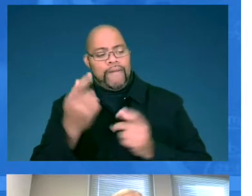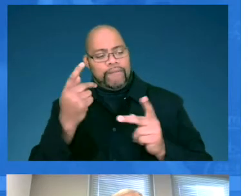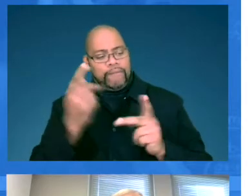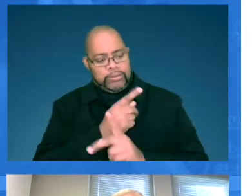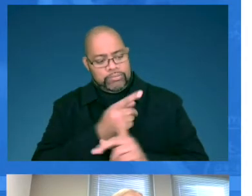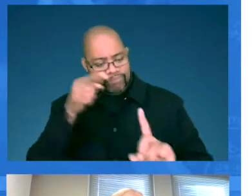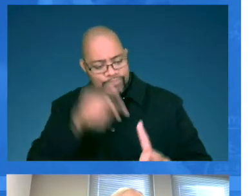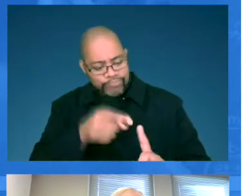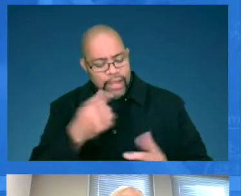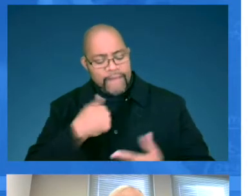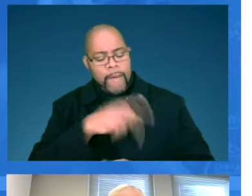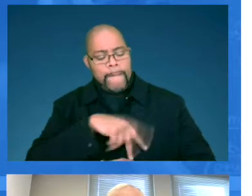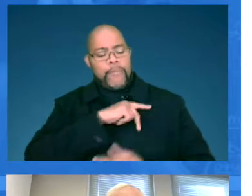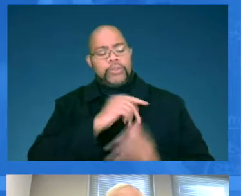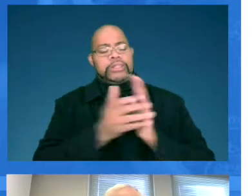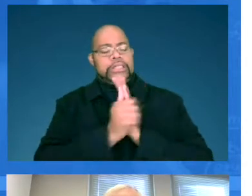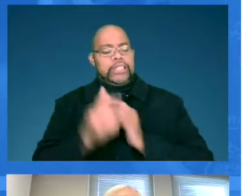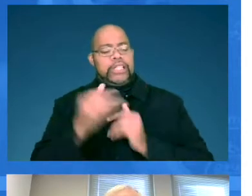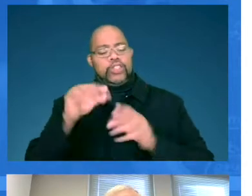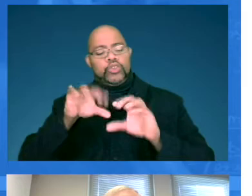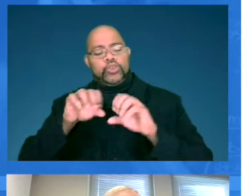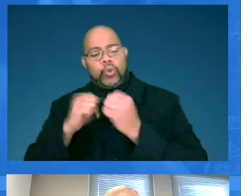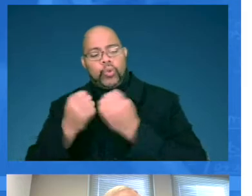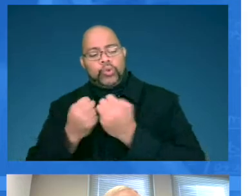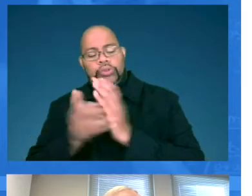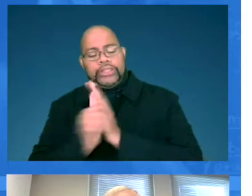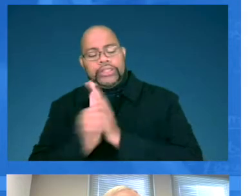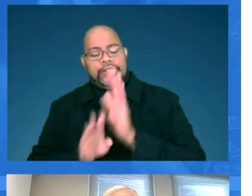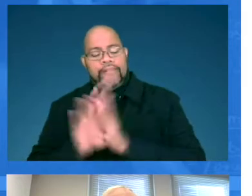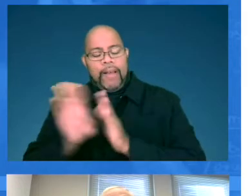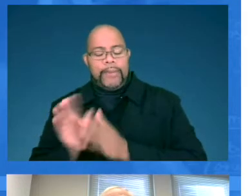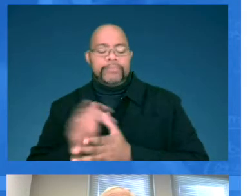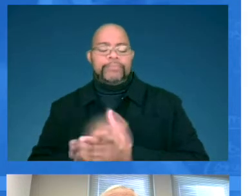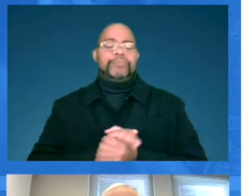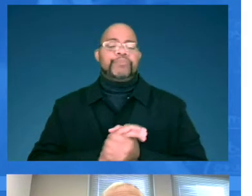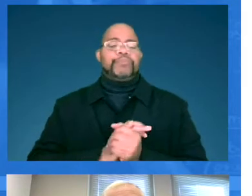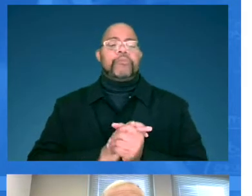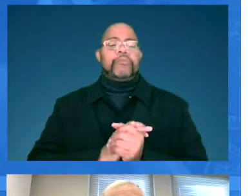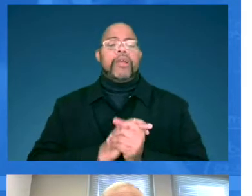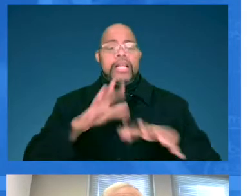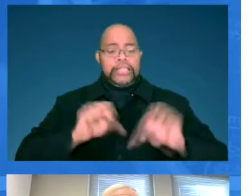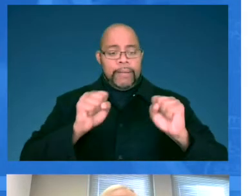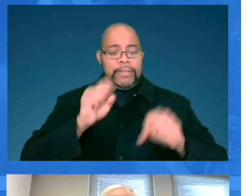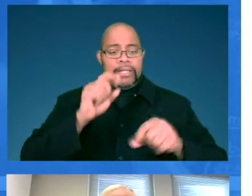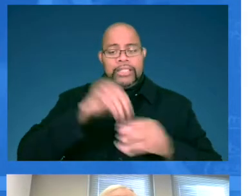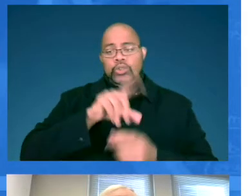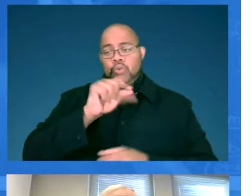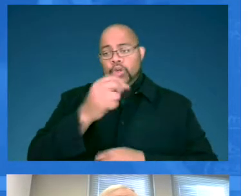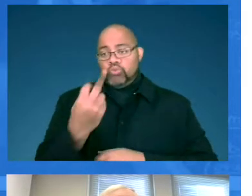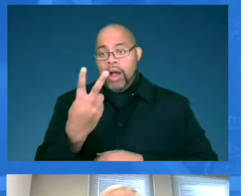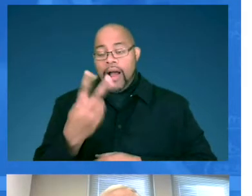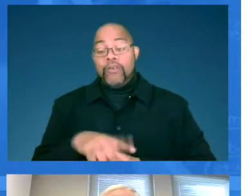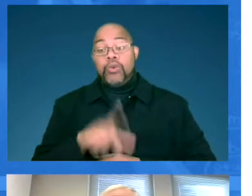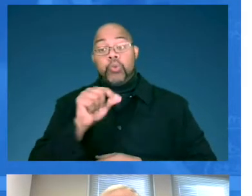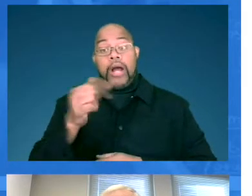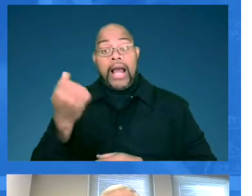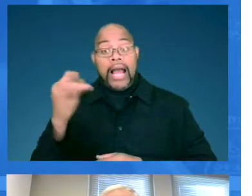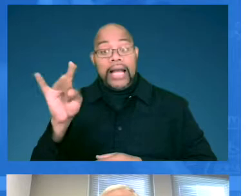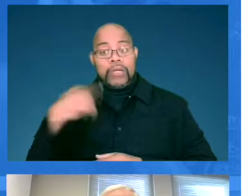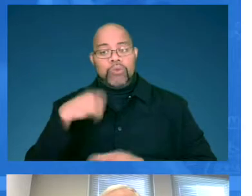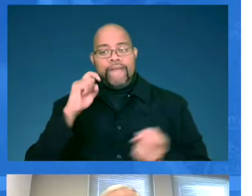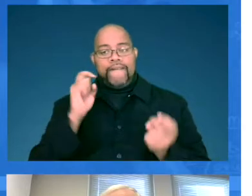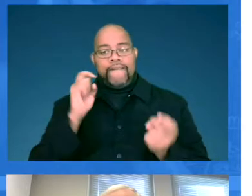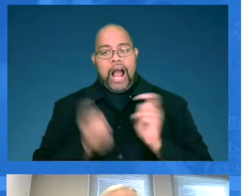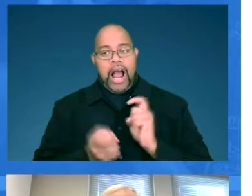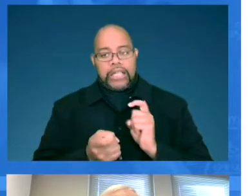and social skill development. Again, they were adopted in 2012. In 2018, we revised them and included the